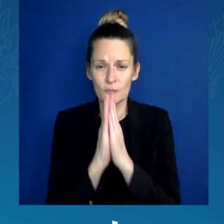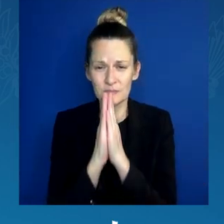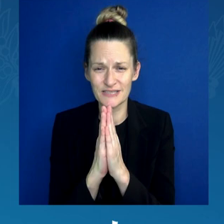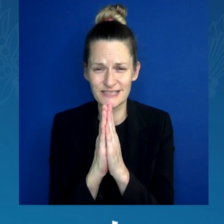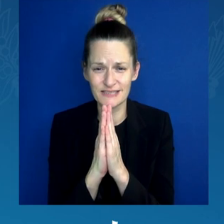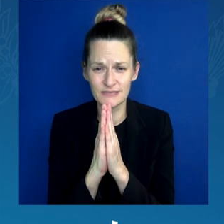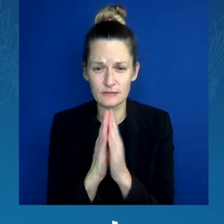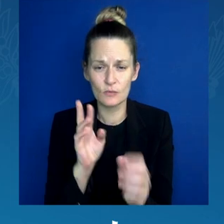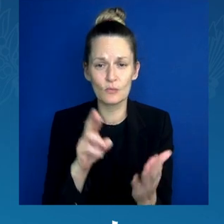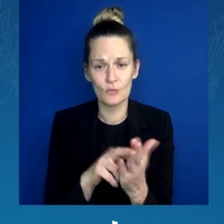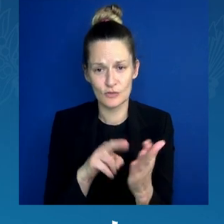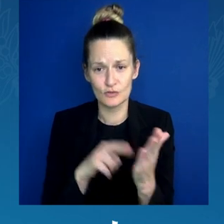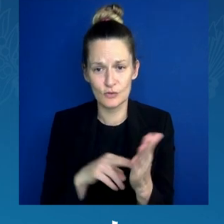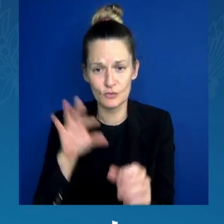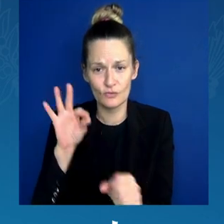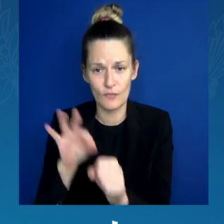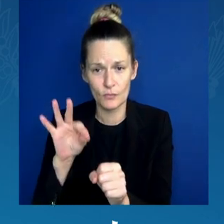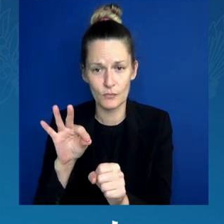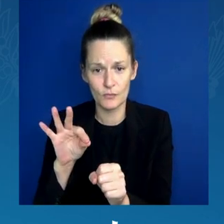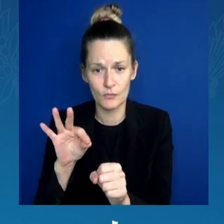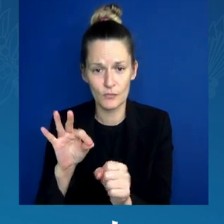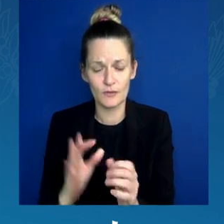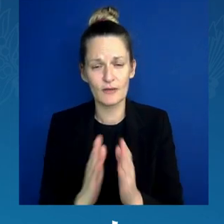Please do register to vote.